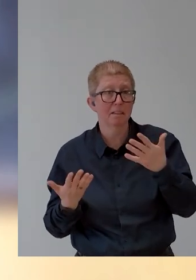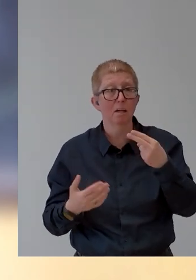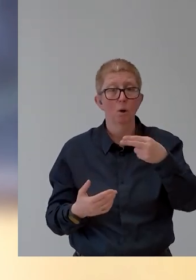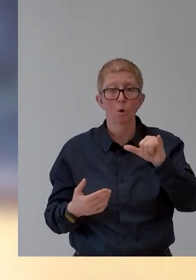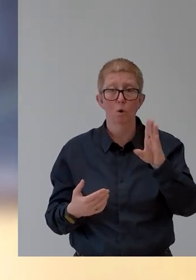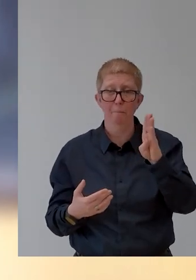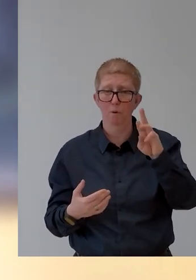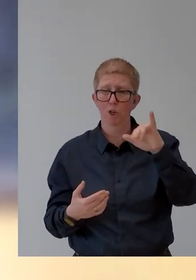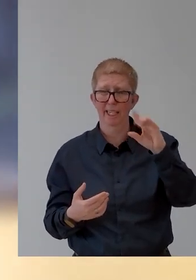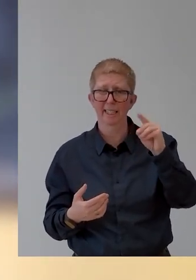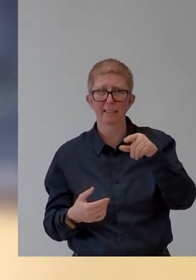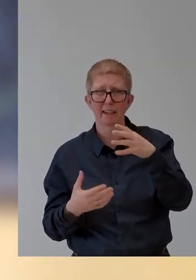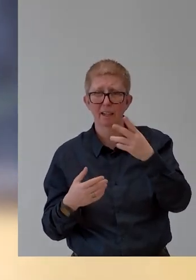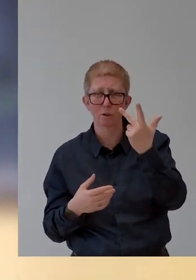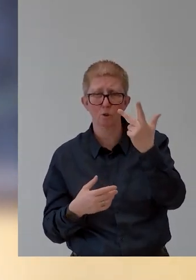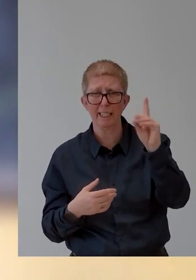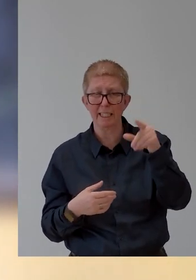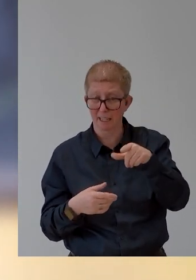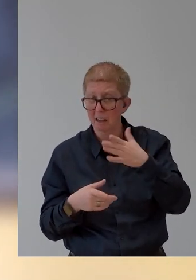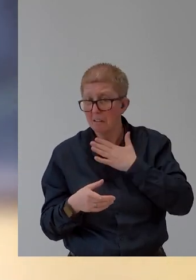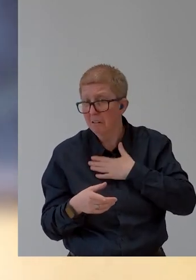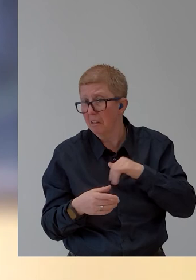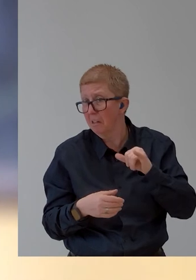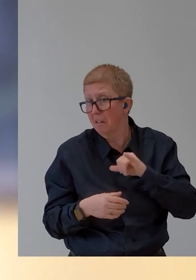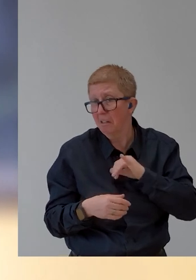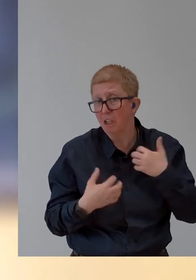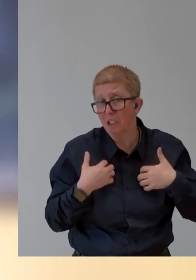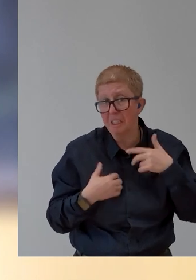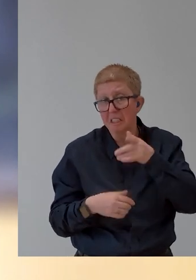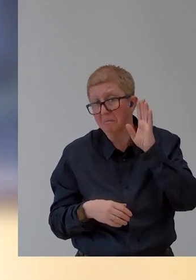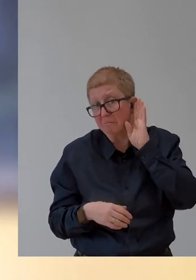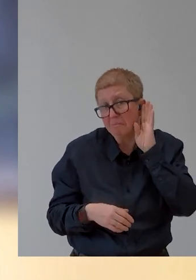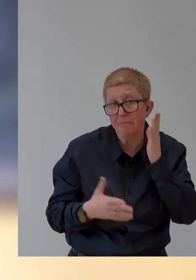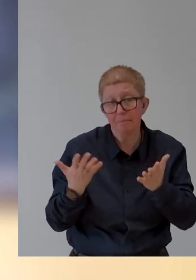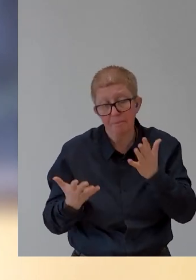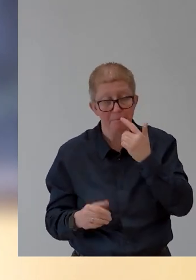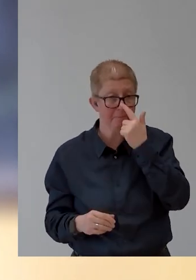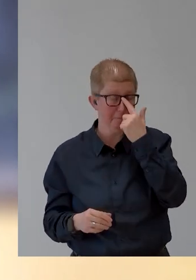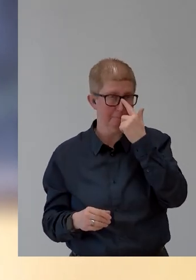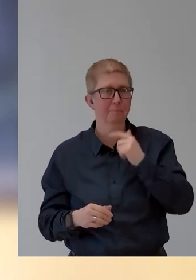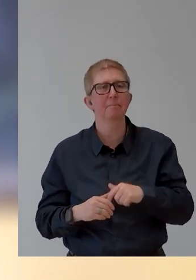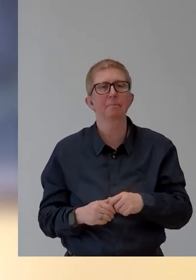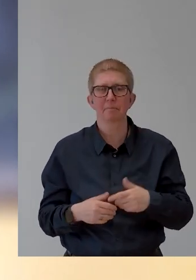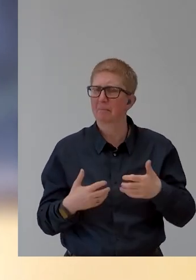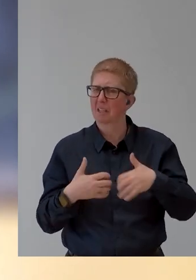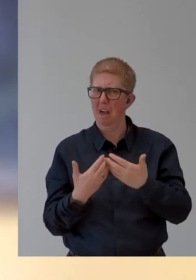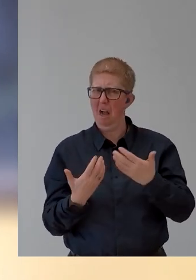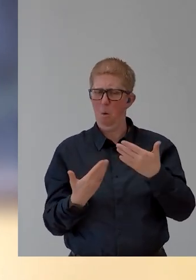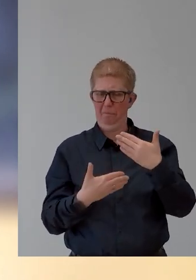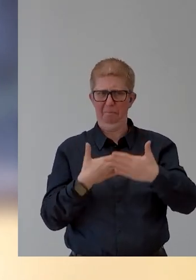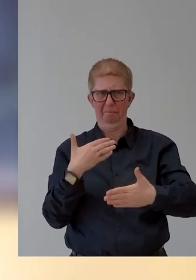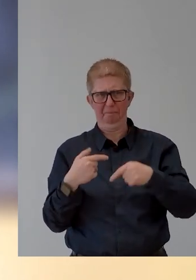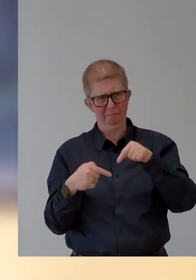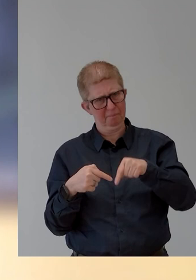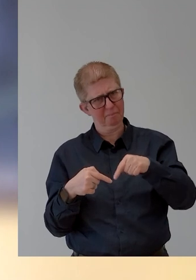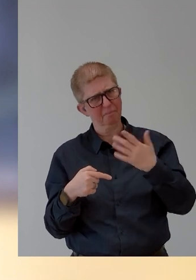post, you know, where you have to remove the material post processing, where you have to buff and you have to use water